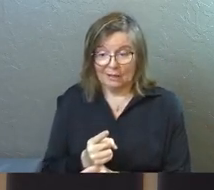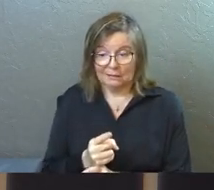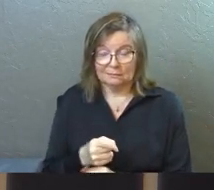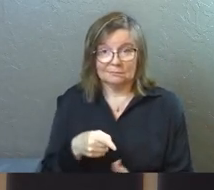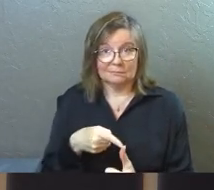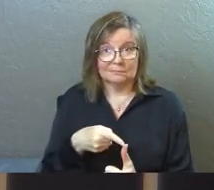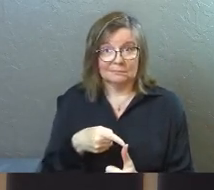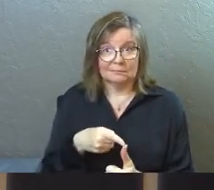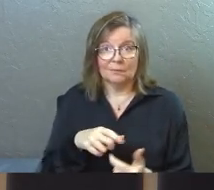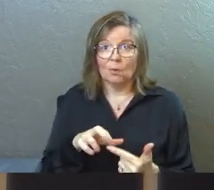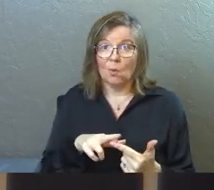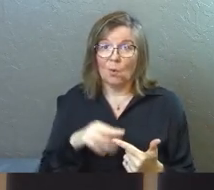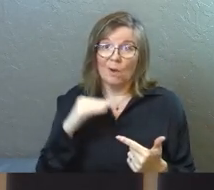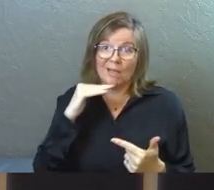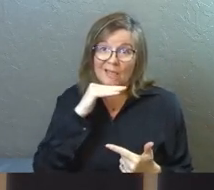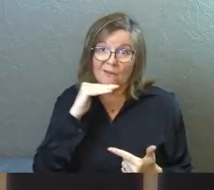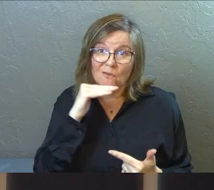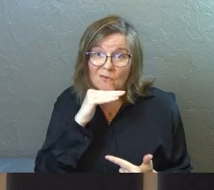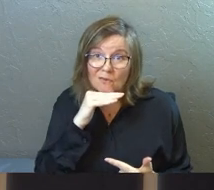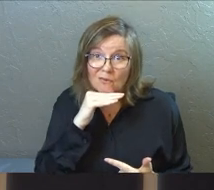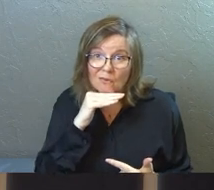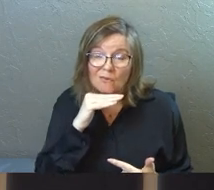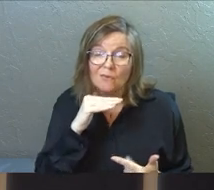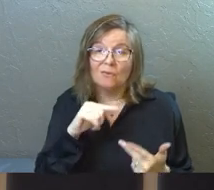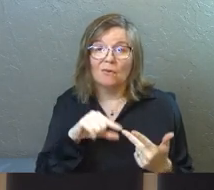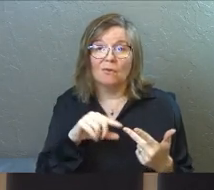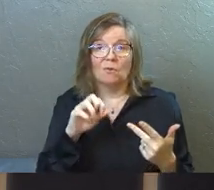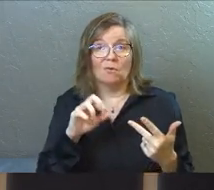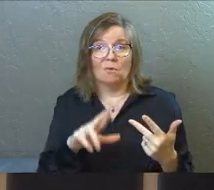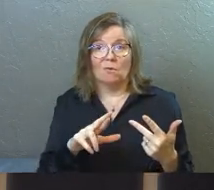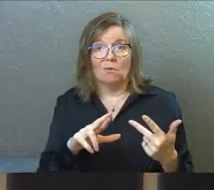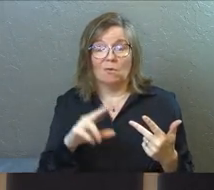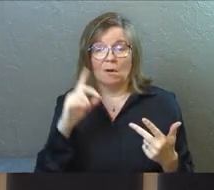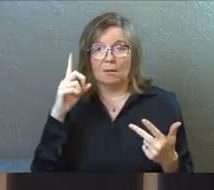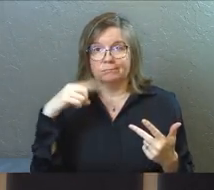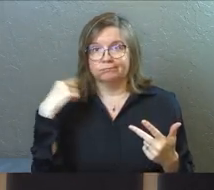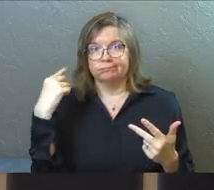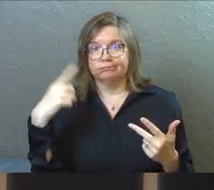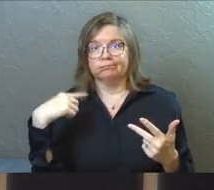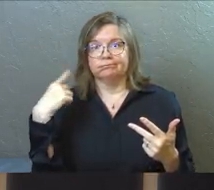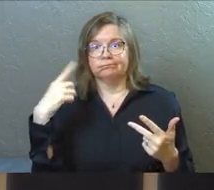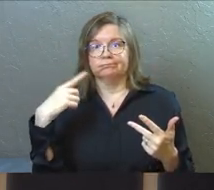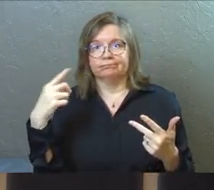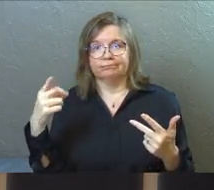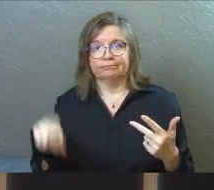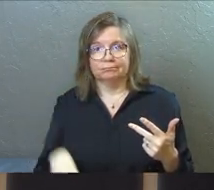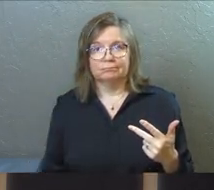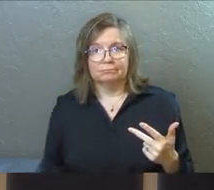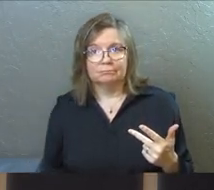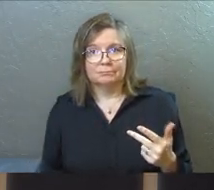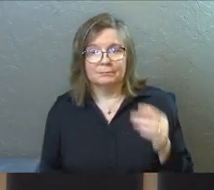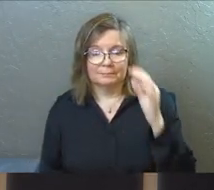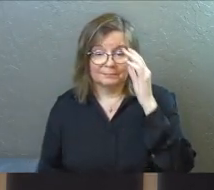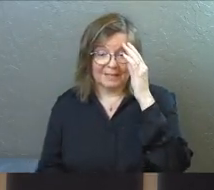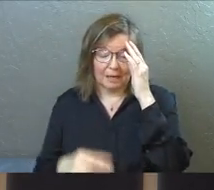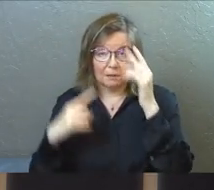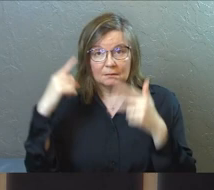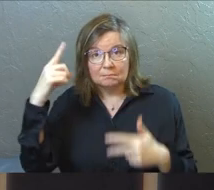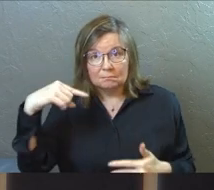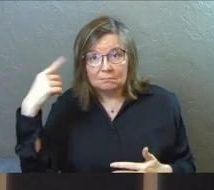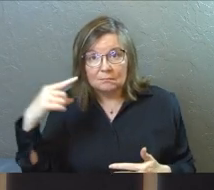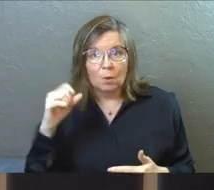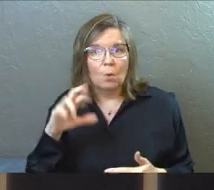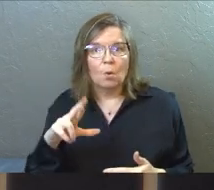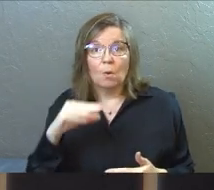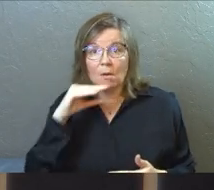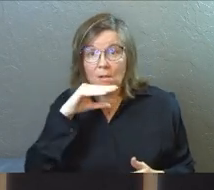or he's a liar or he's lost his mind. And if he's lost his